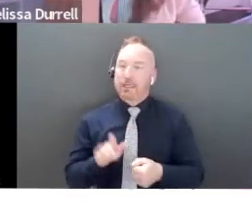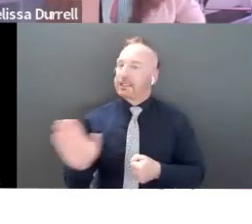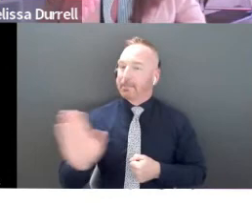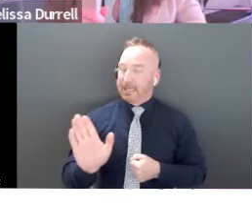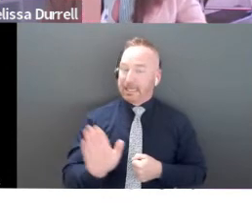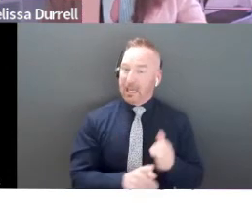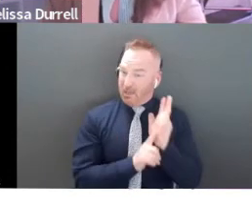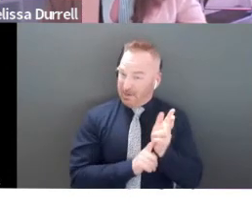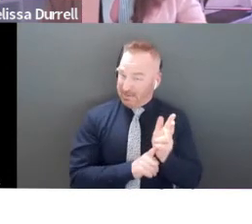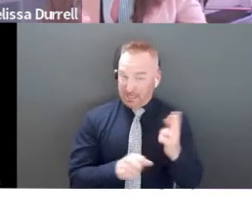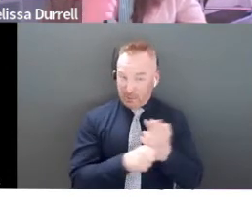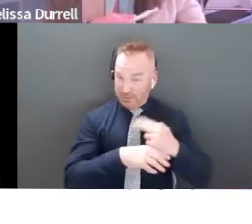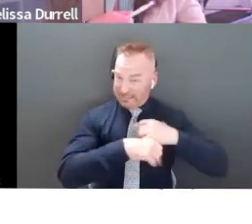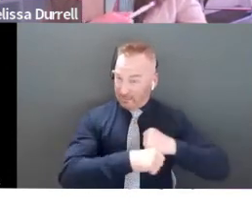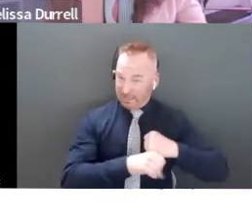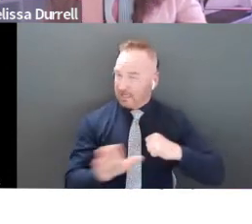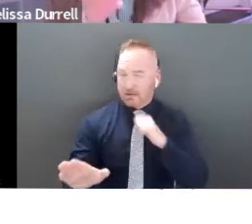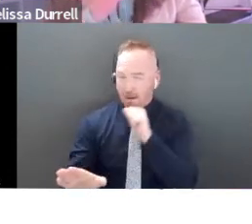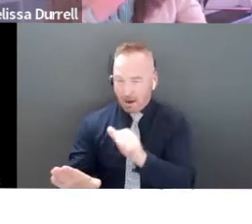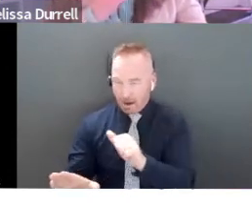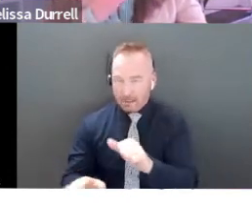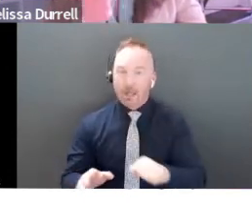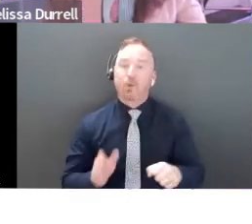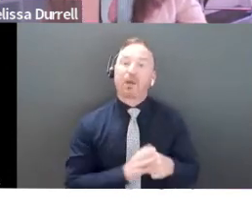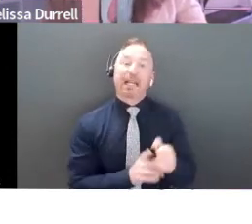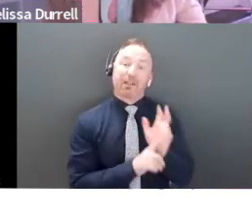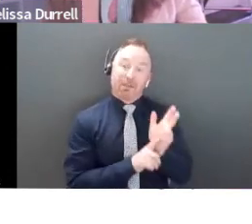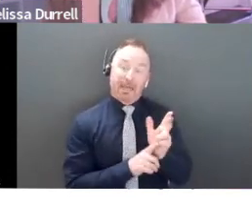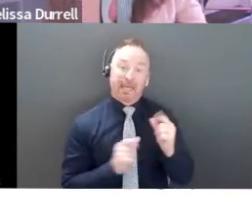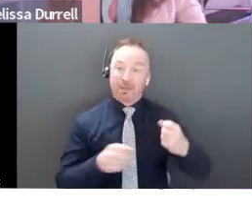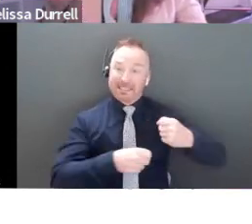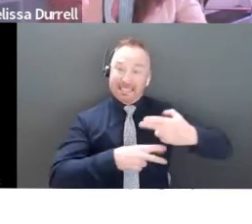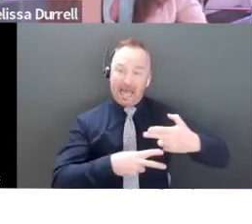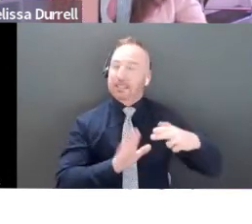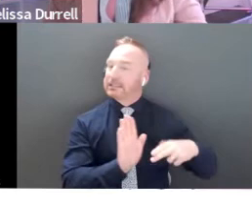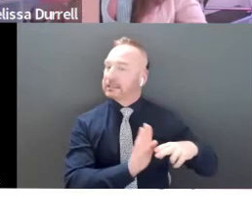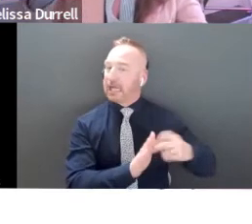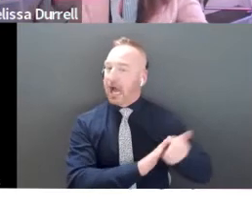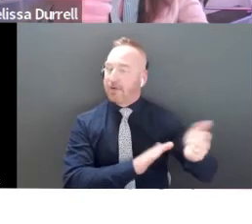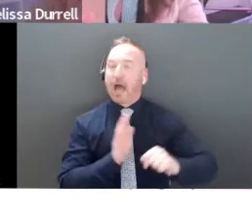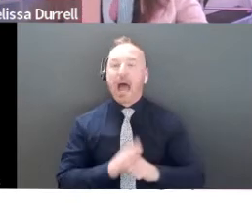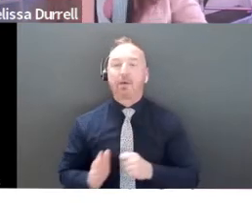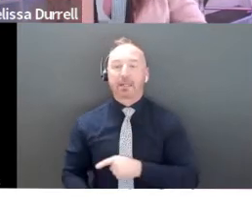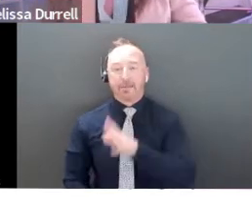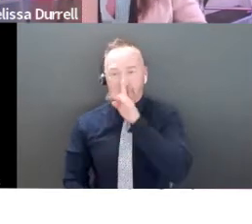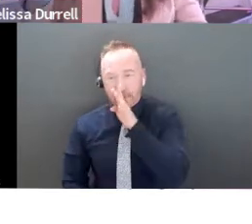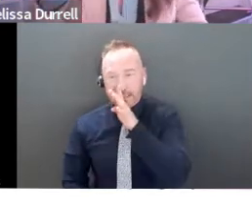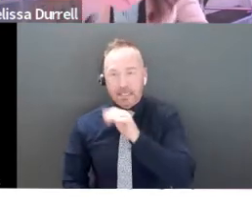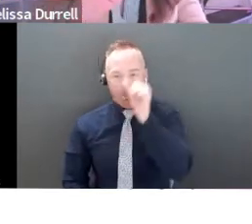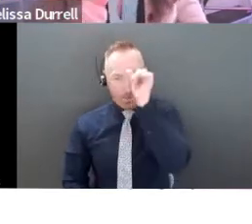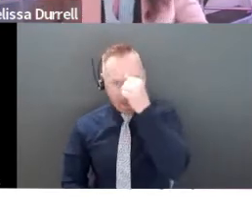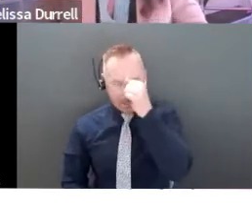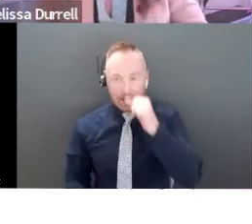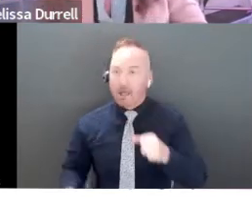pitch is at the very end, I wouldn't do a slide, but I would do it verbally. So I just remind them one more time, we've got an incredible market